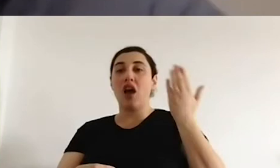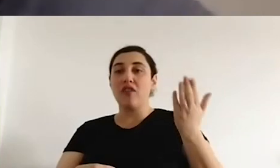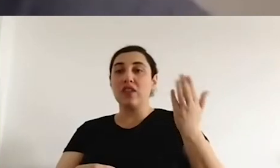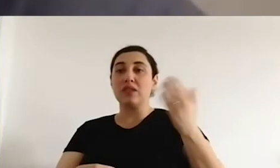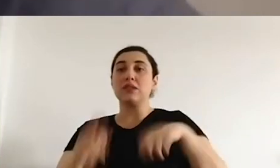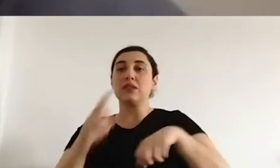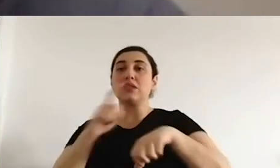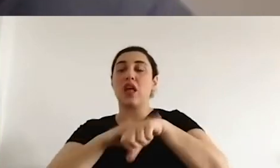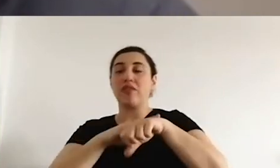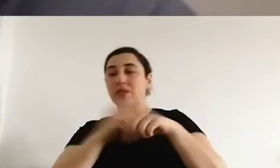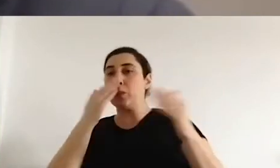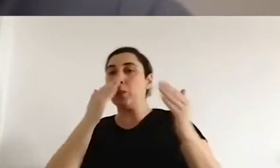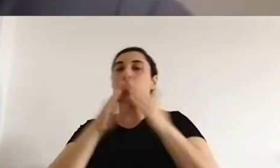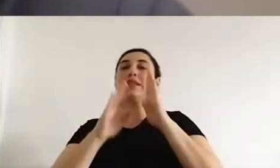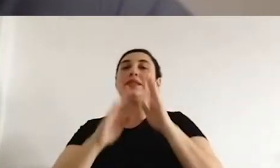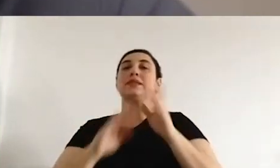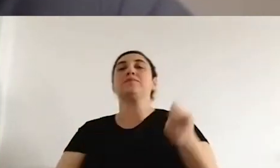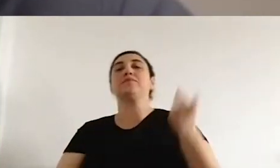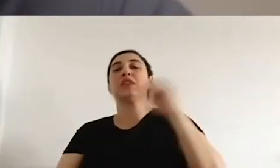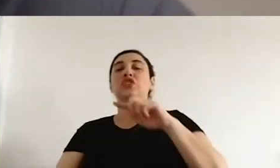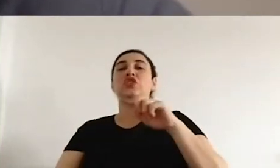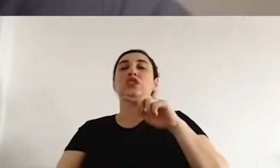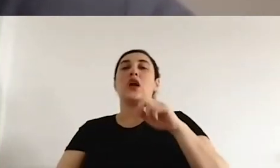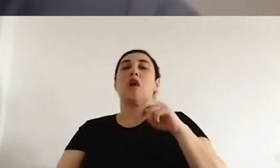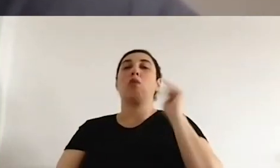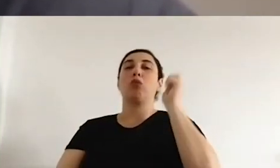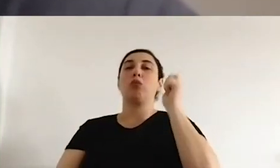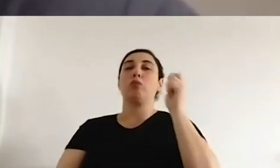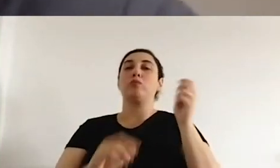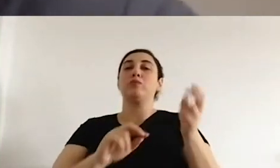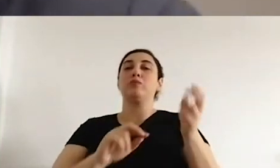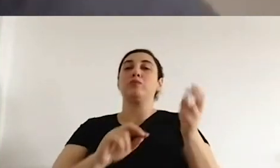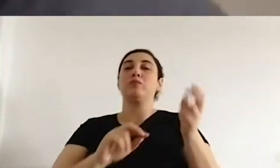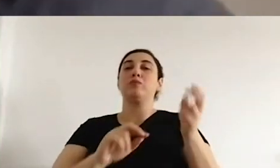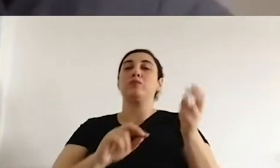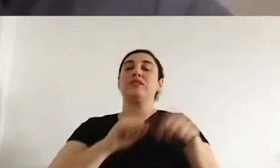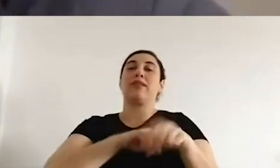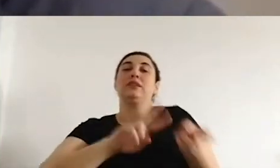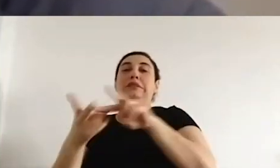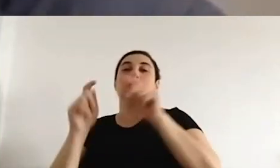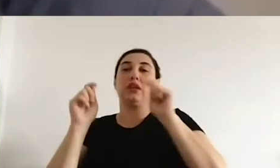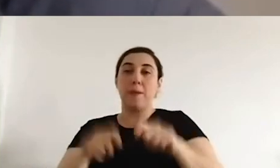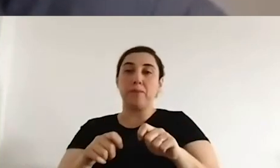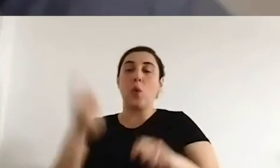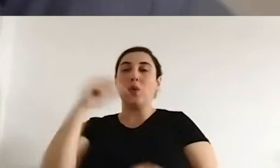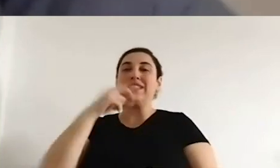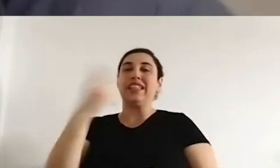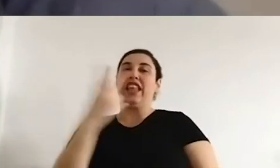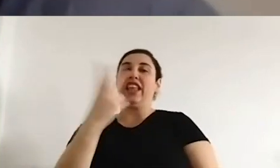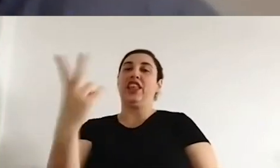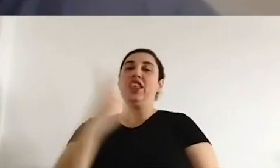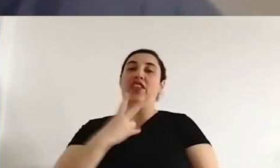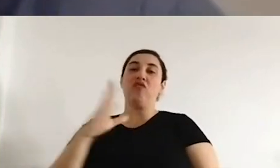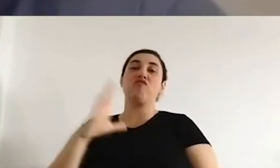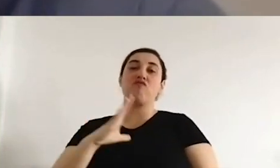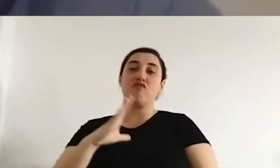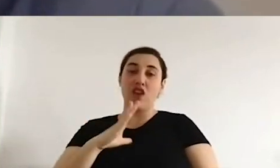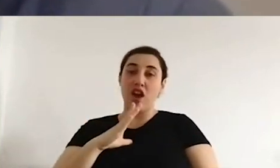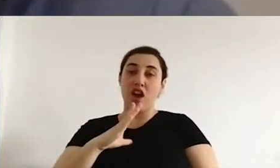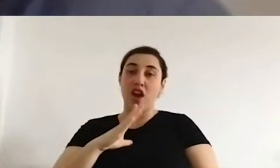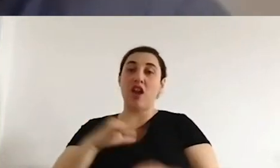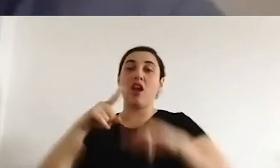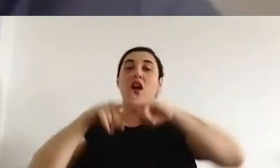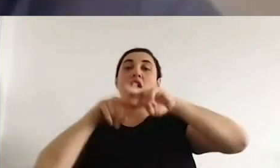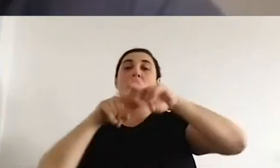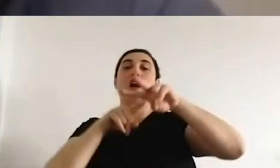couldn't make it. So, we had to move that speaker to another panel. We ended up having two speakers. Hakan Otaman is one